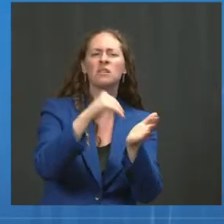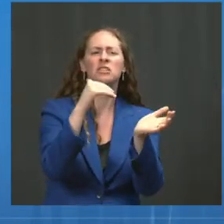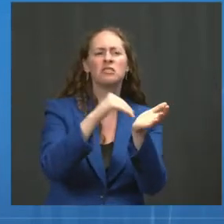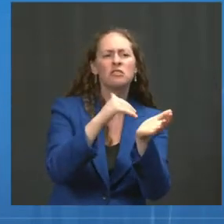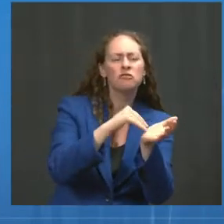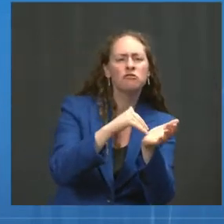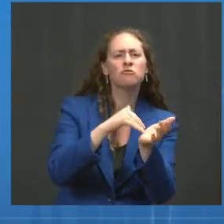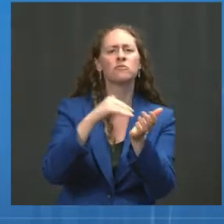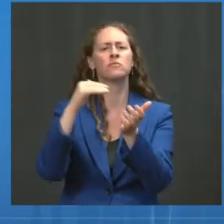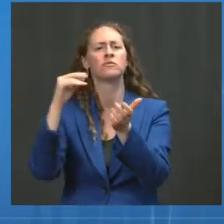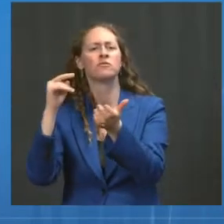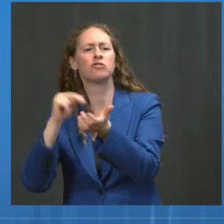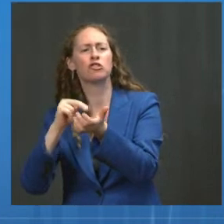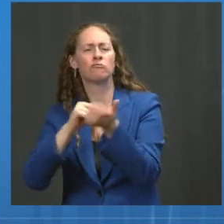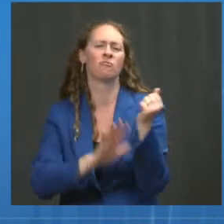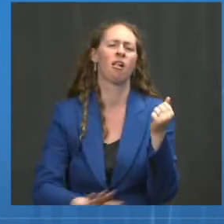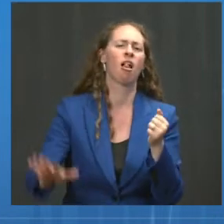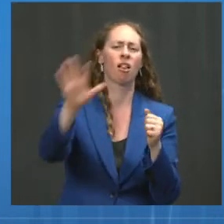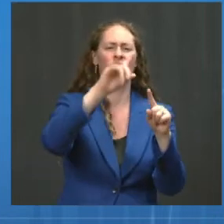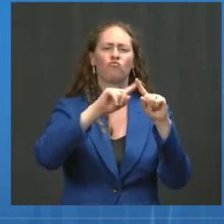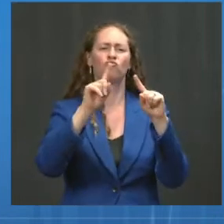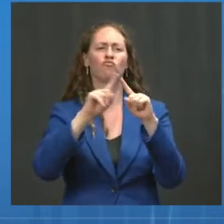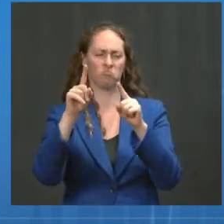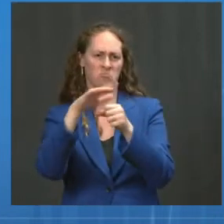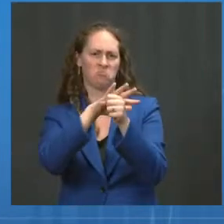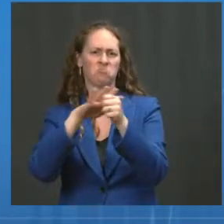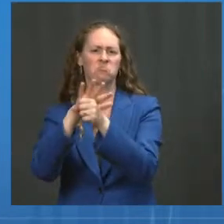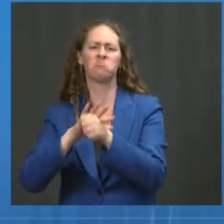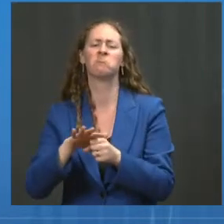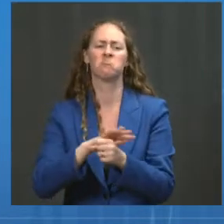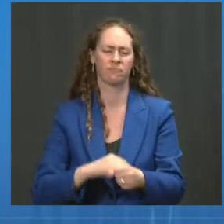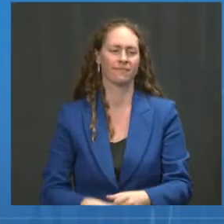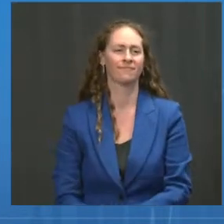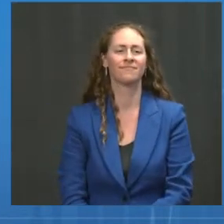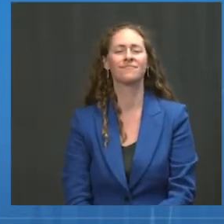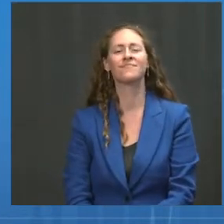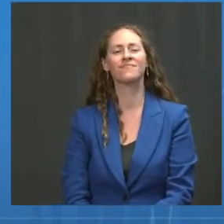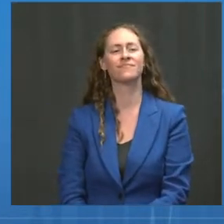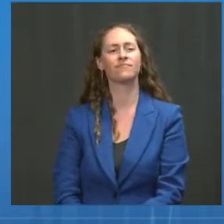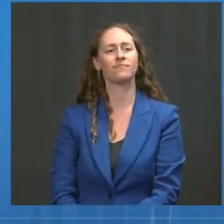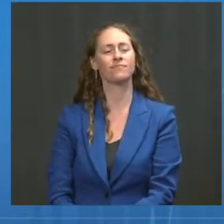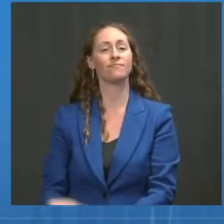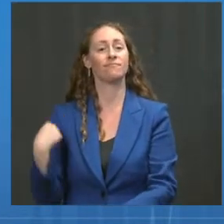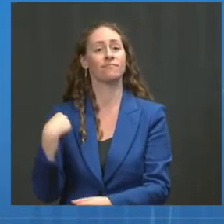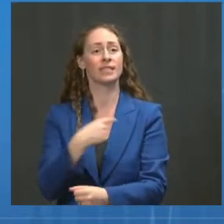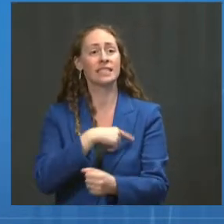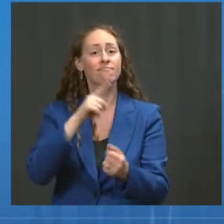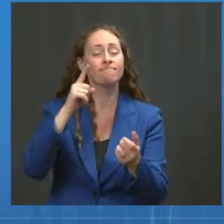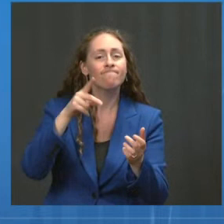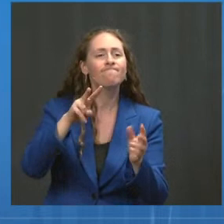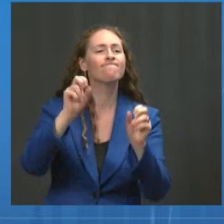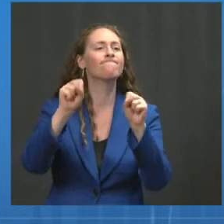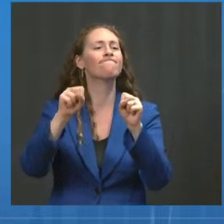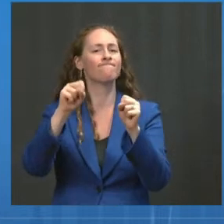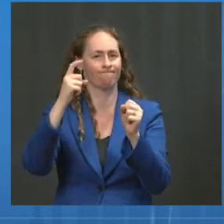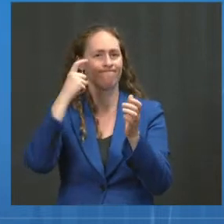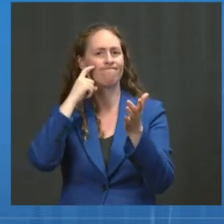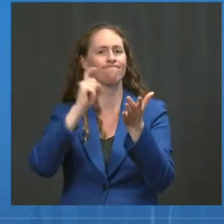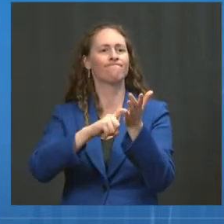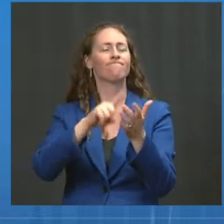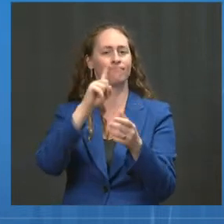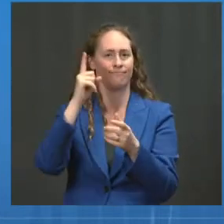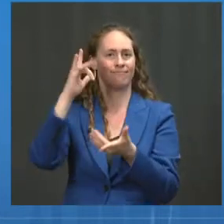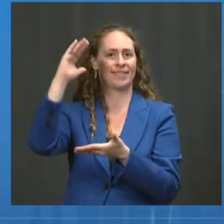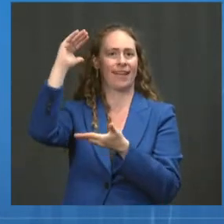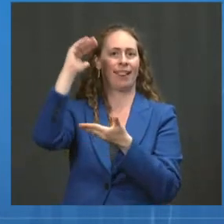show waning effectiveness against symptomatic and asymptomatic infection in the context of the Delta variant from 92